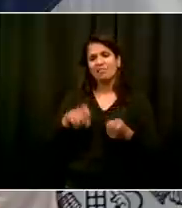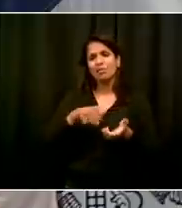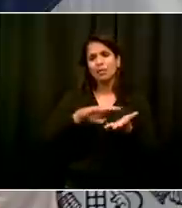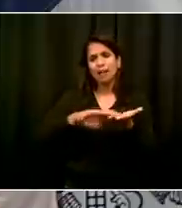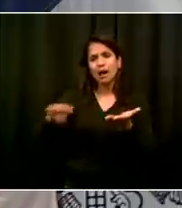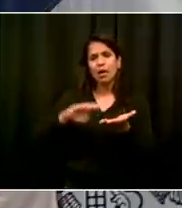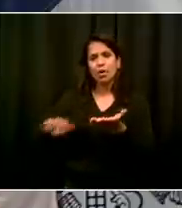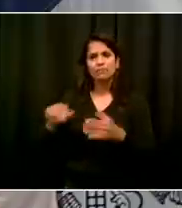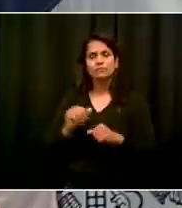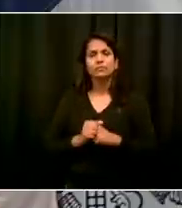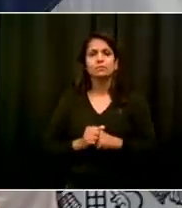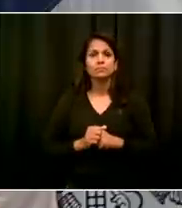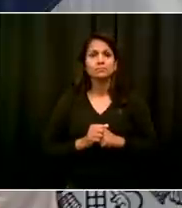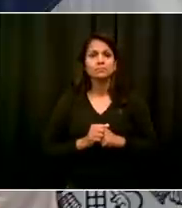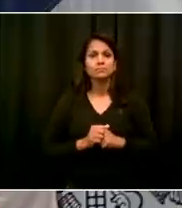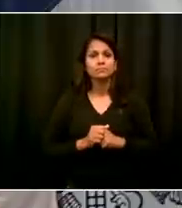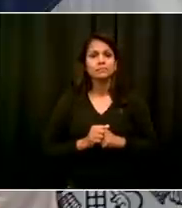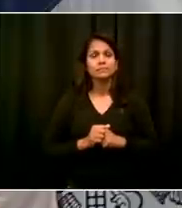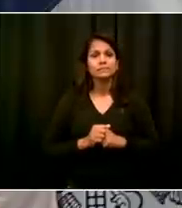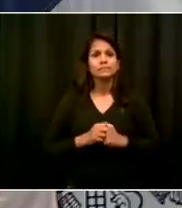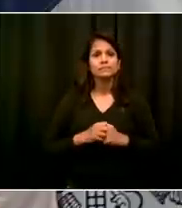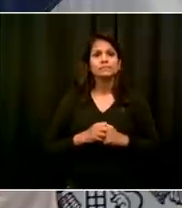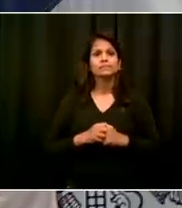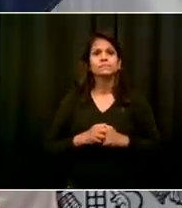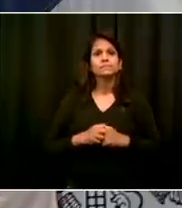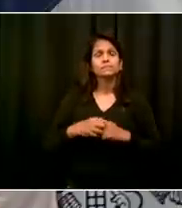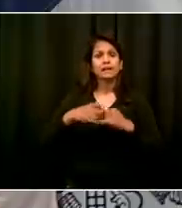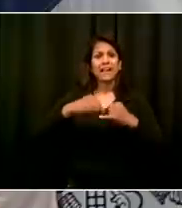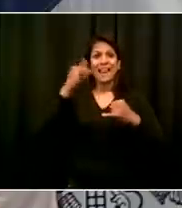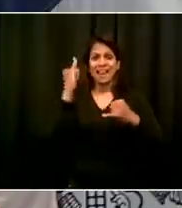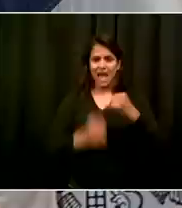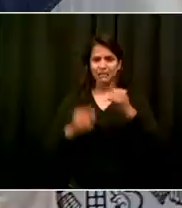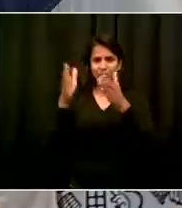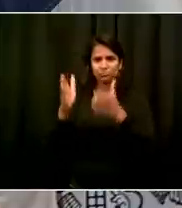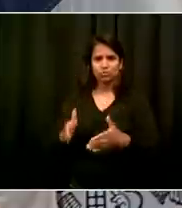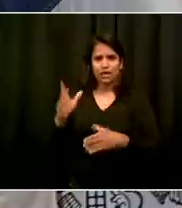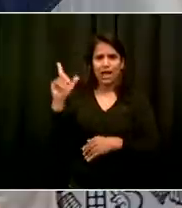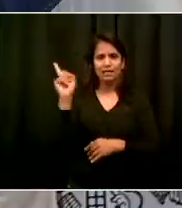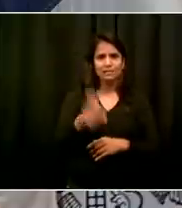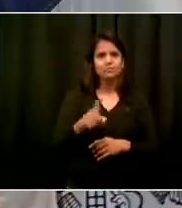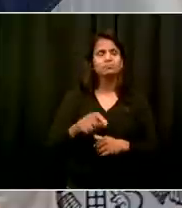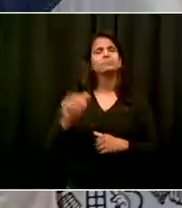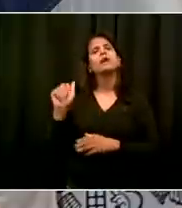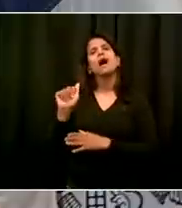work for this city. Thank For our last question, we'll go to Abu from Bangla, Patrika.